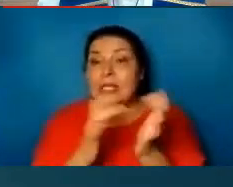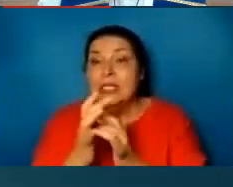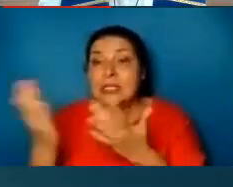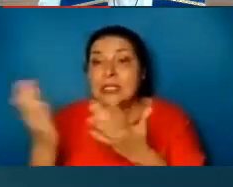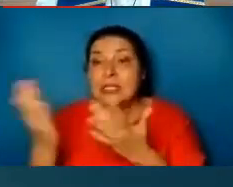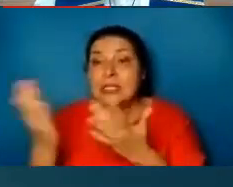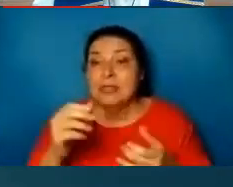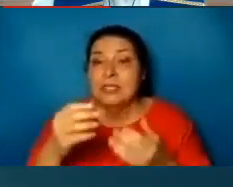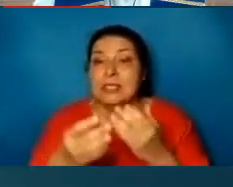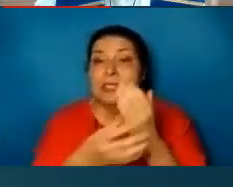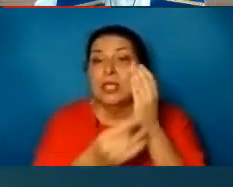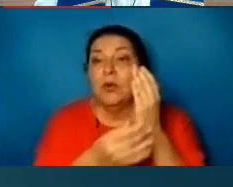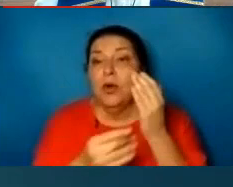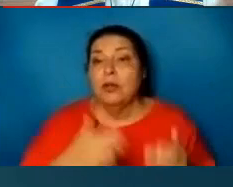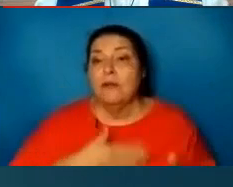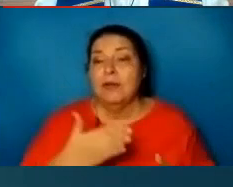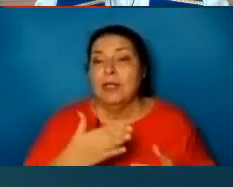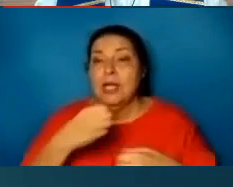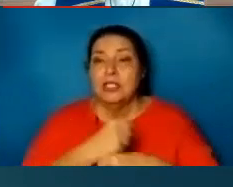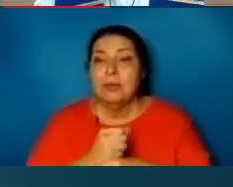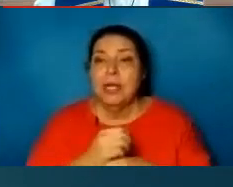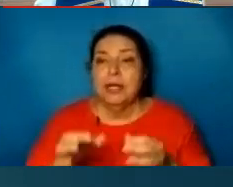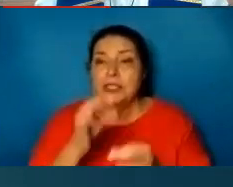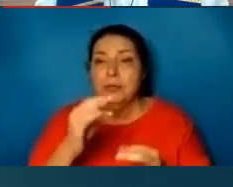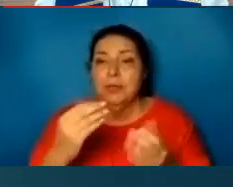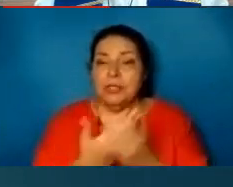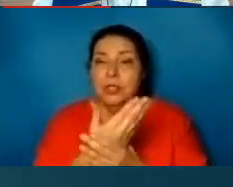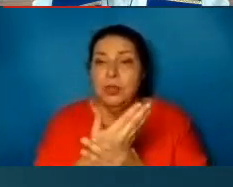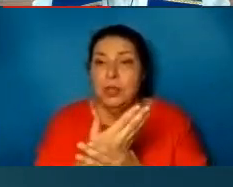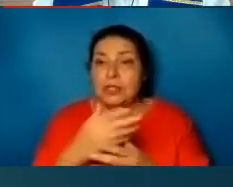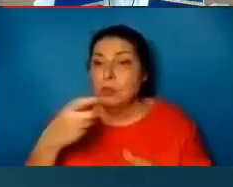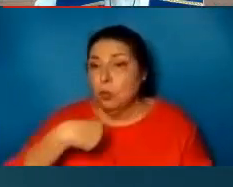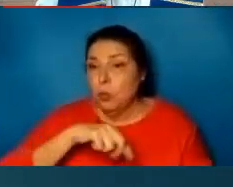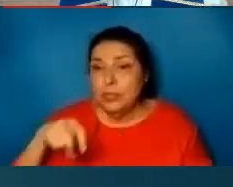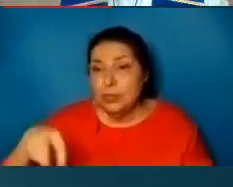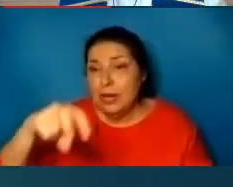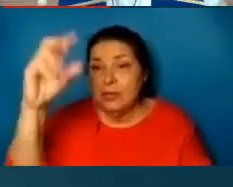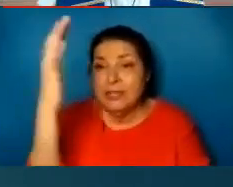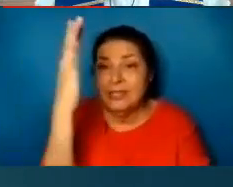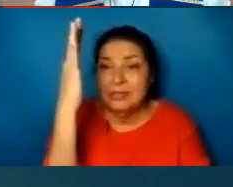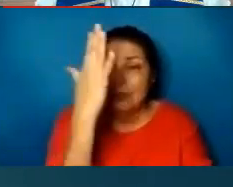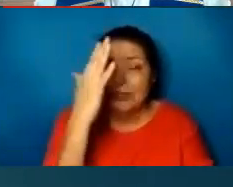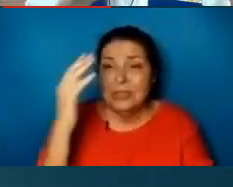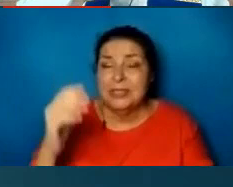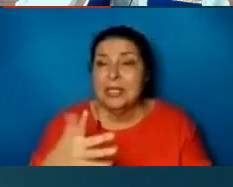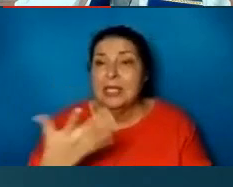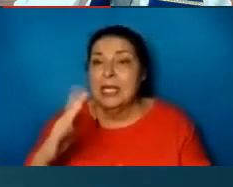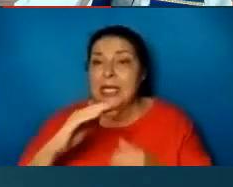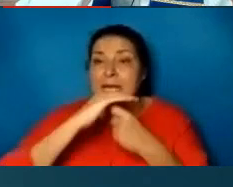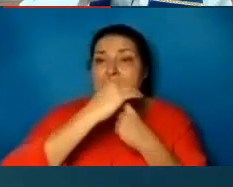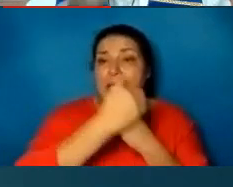gladness to refresh our spirits as we travel through this dry and dusty wilderness. He clothes us,